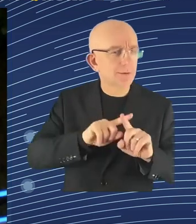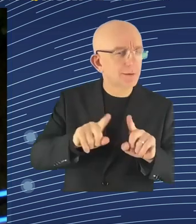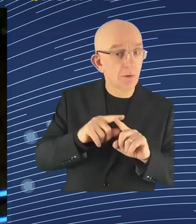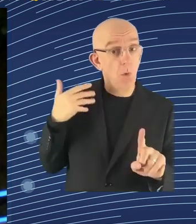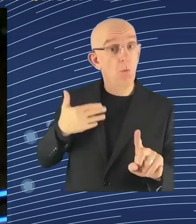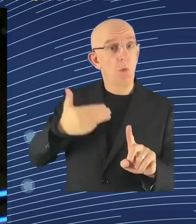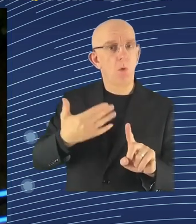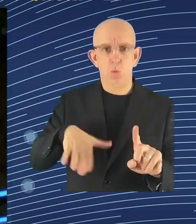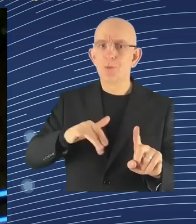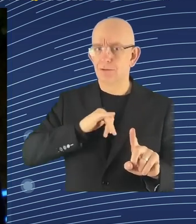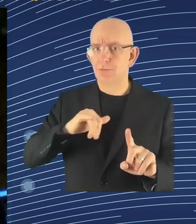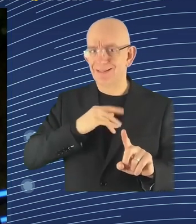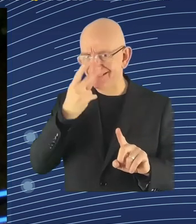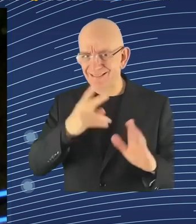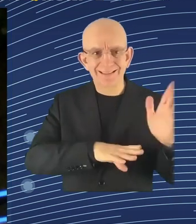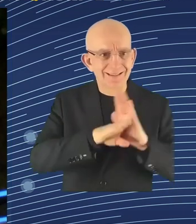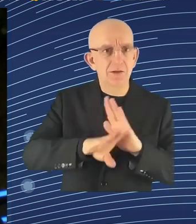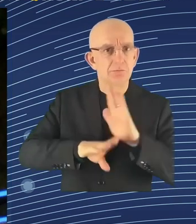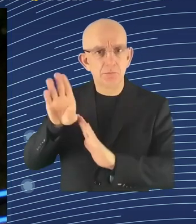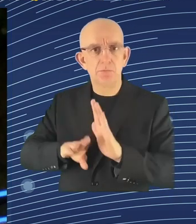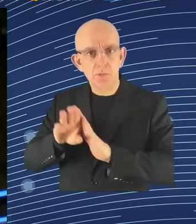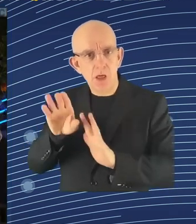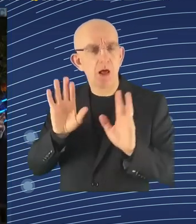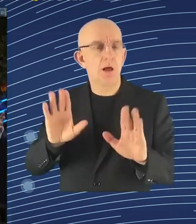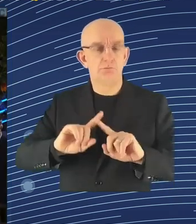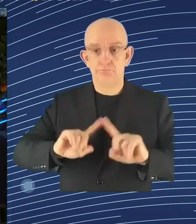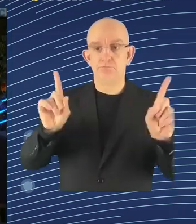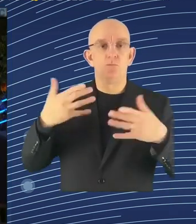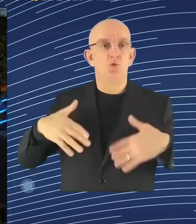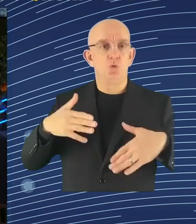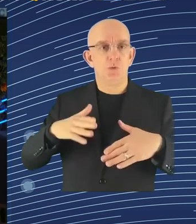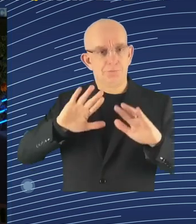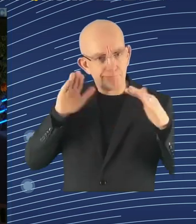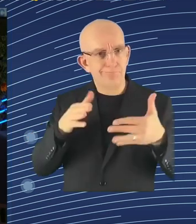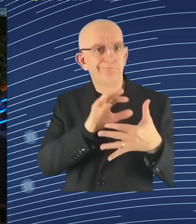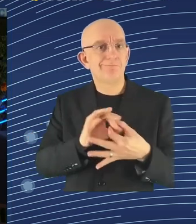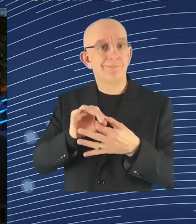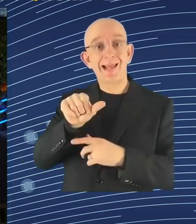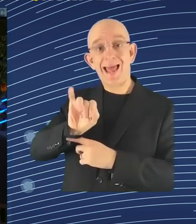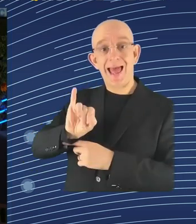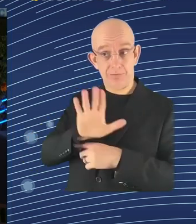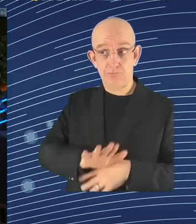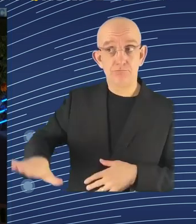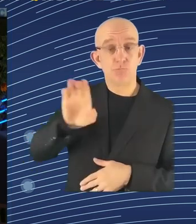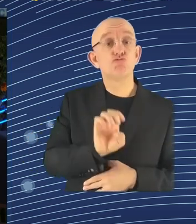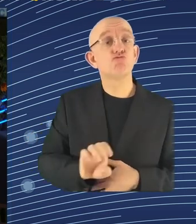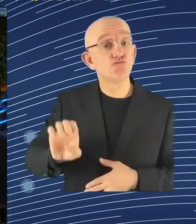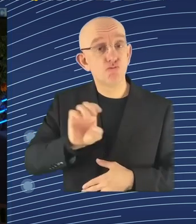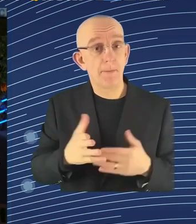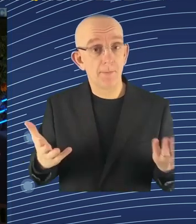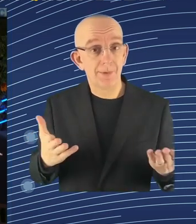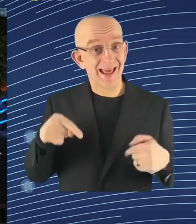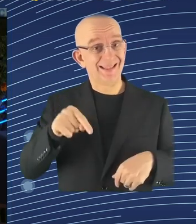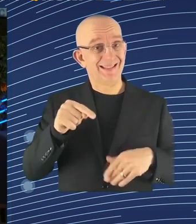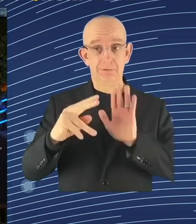Well, the commission is good at setting standards, but when it comes to technology, then you have to go to the US and eventually